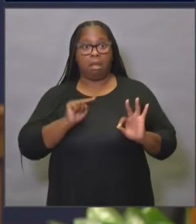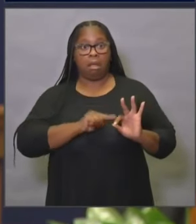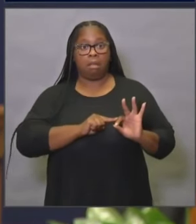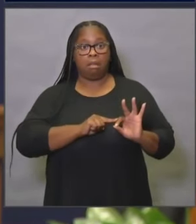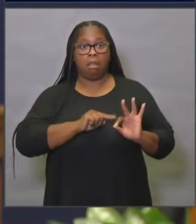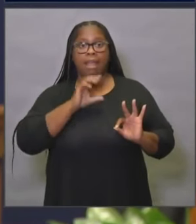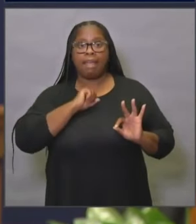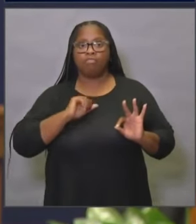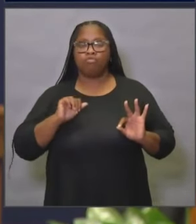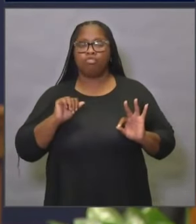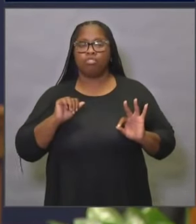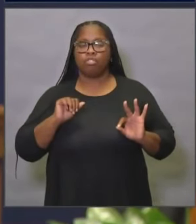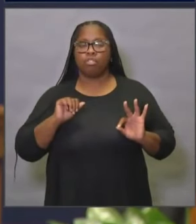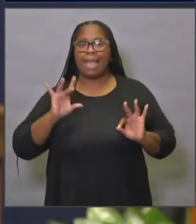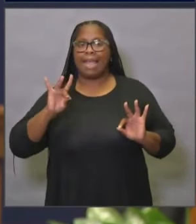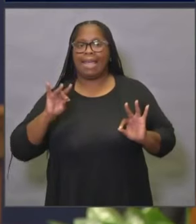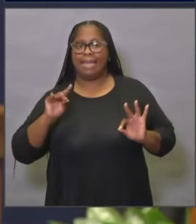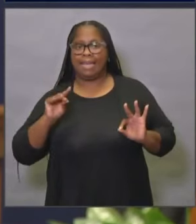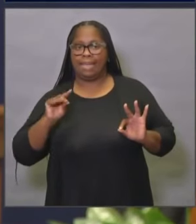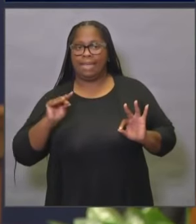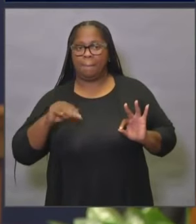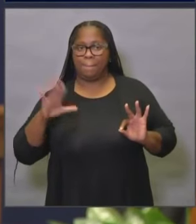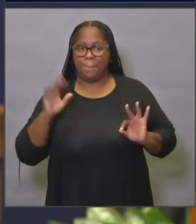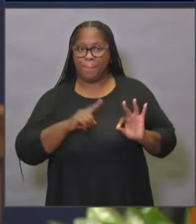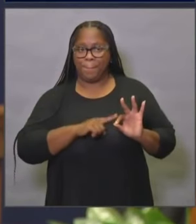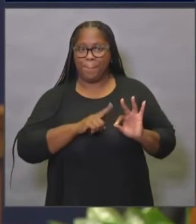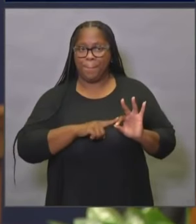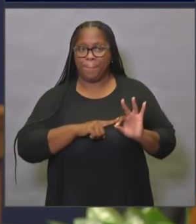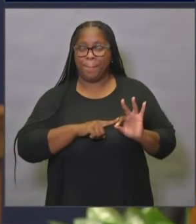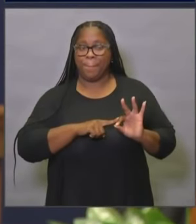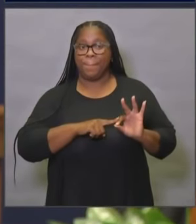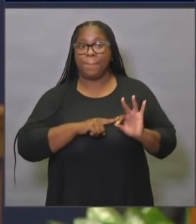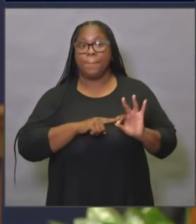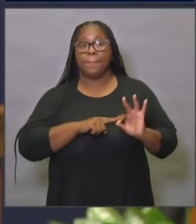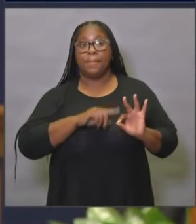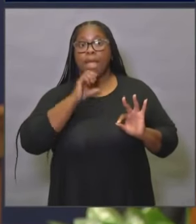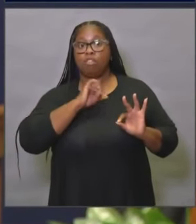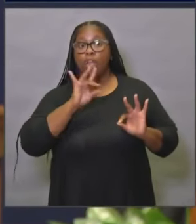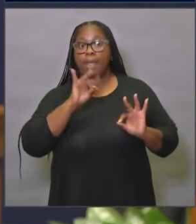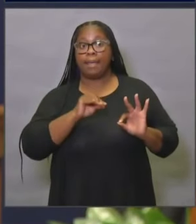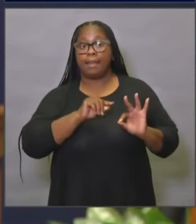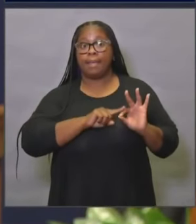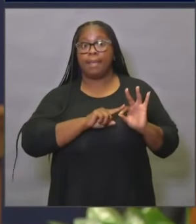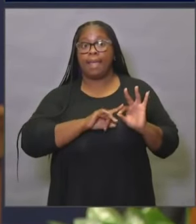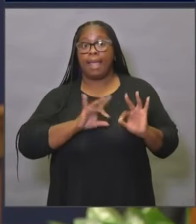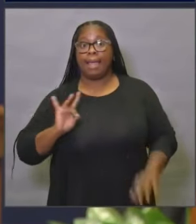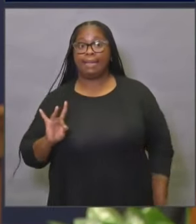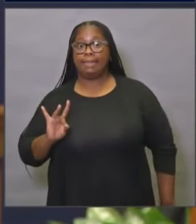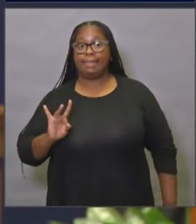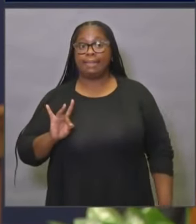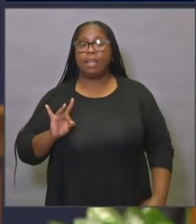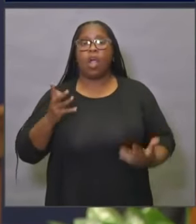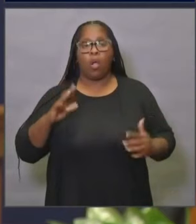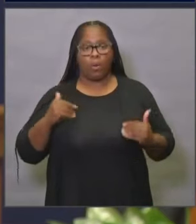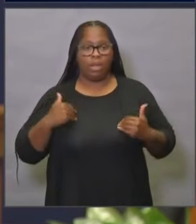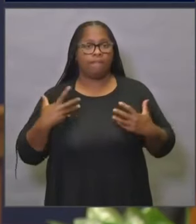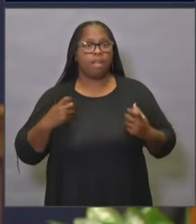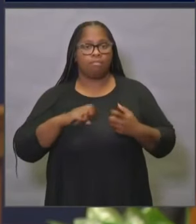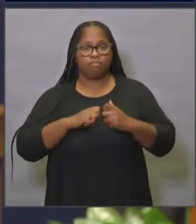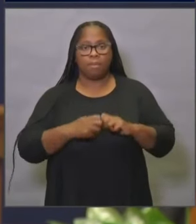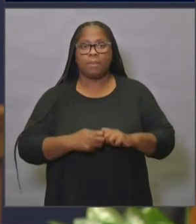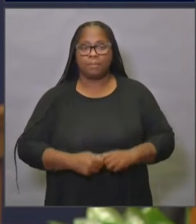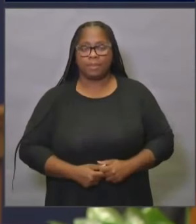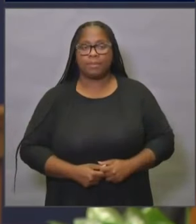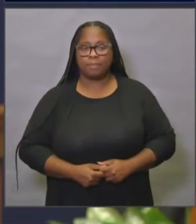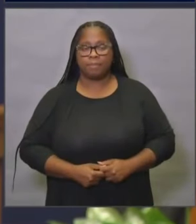the age of 18, over the age of 80, sorry, and eight people who passed away had underlying health conditions. Two